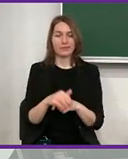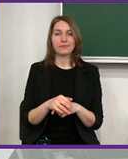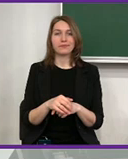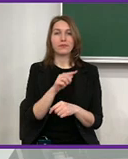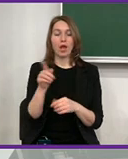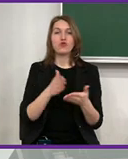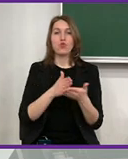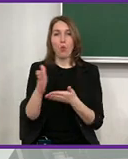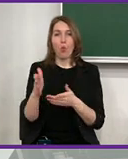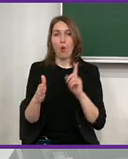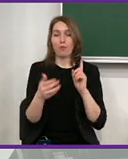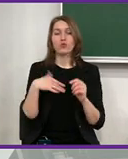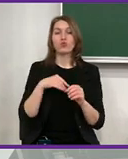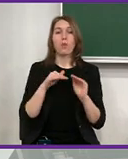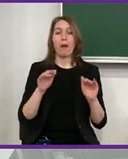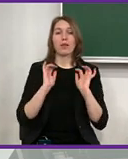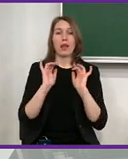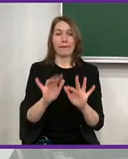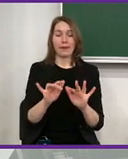various documents.